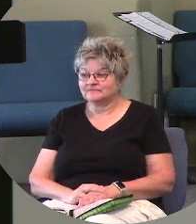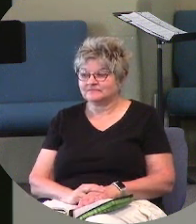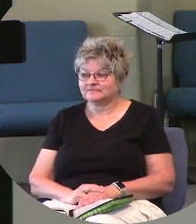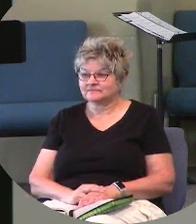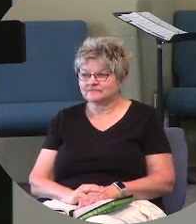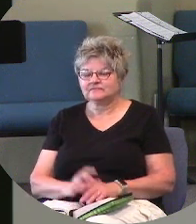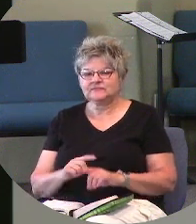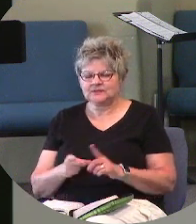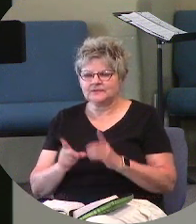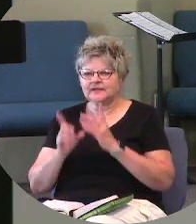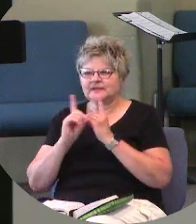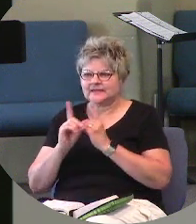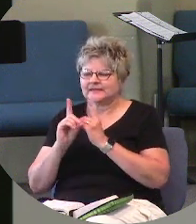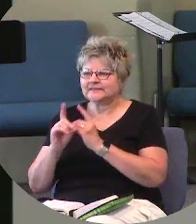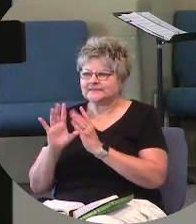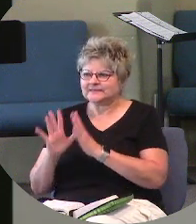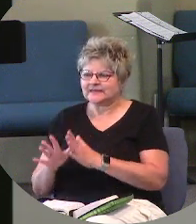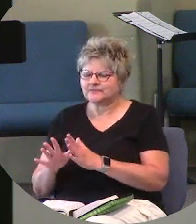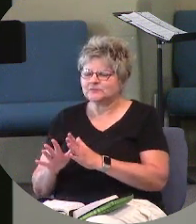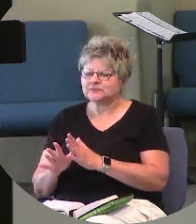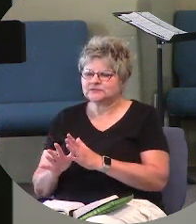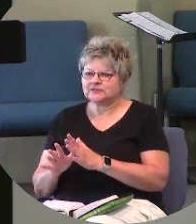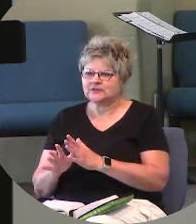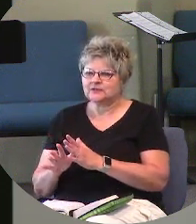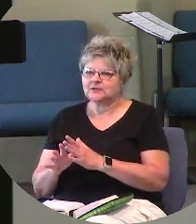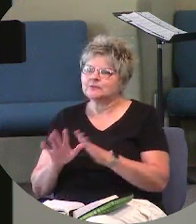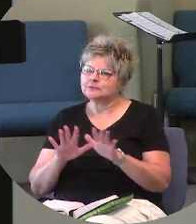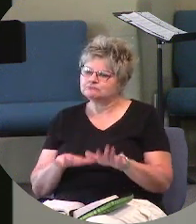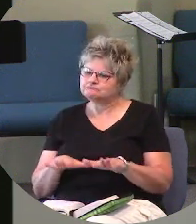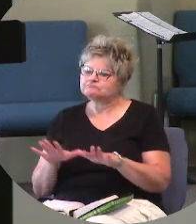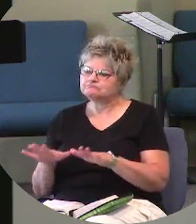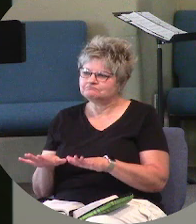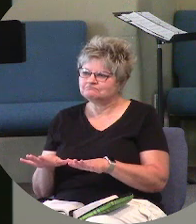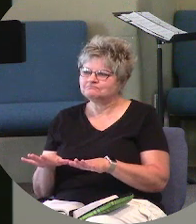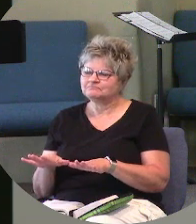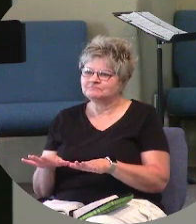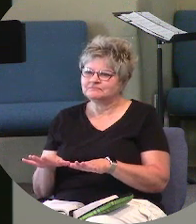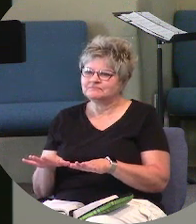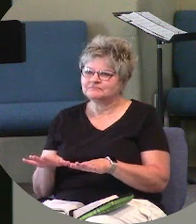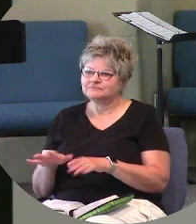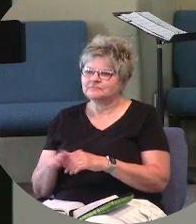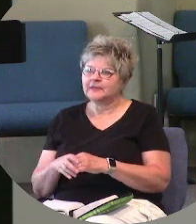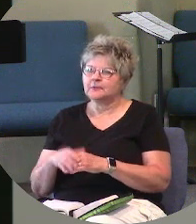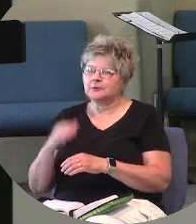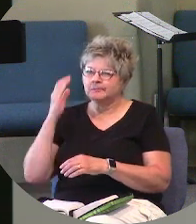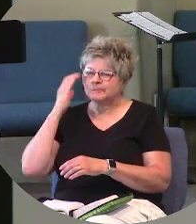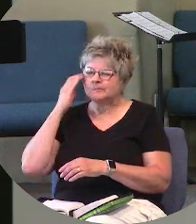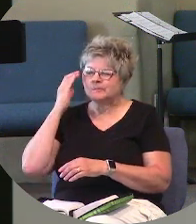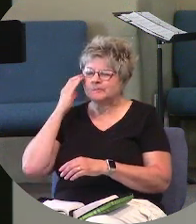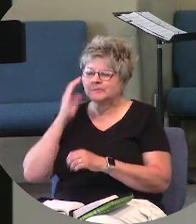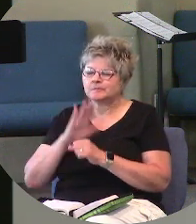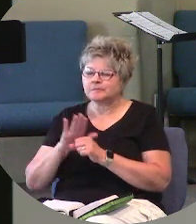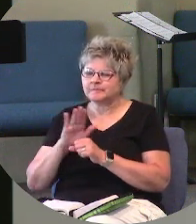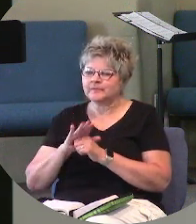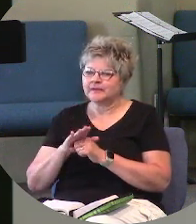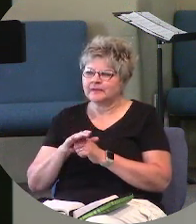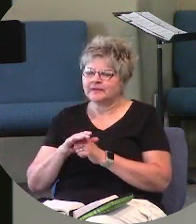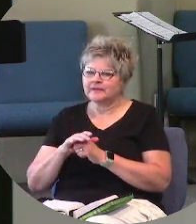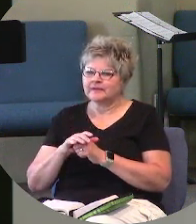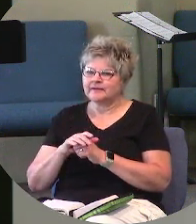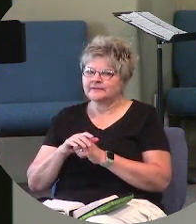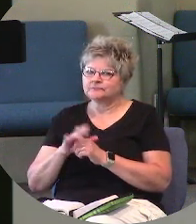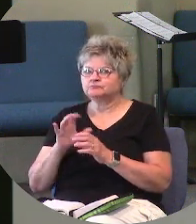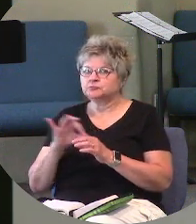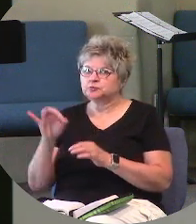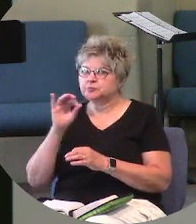But the disciples were calm enough, intuitive enough. Spirit-led, it doesn't say